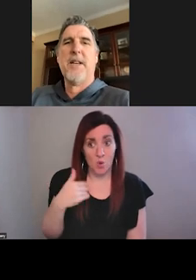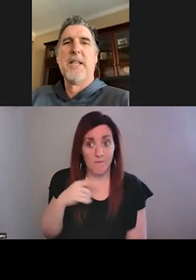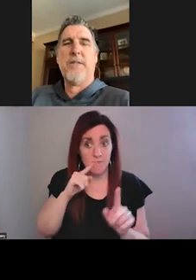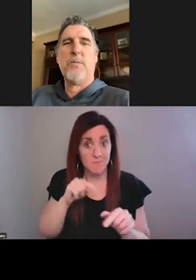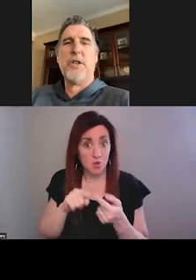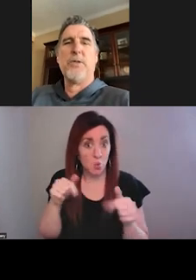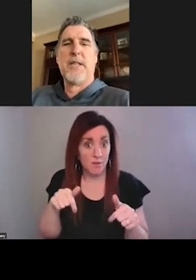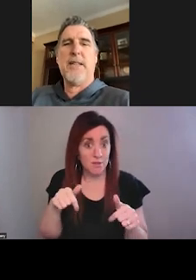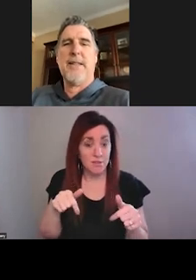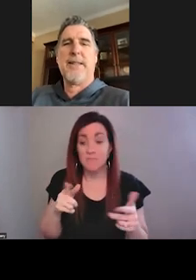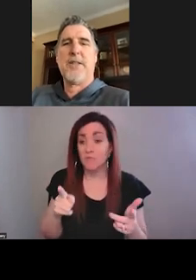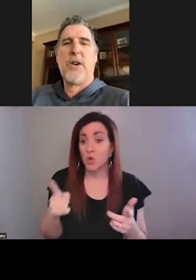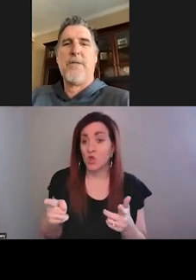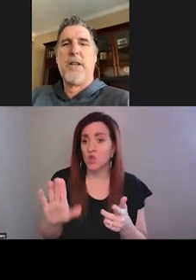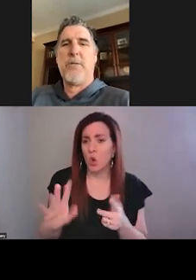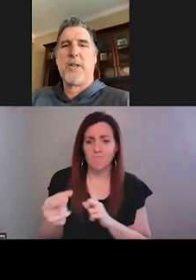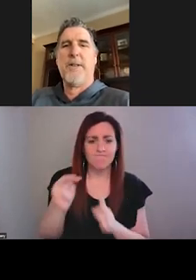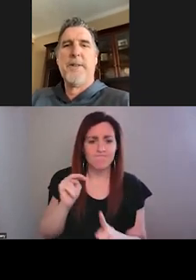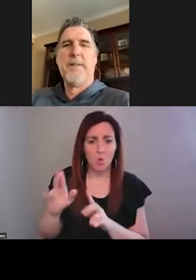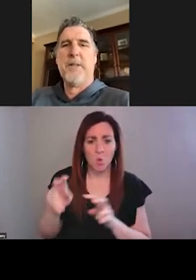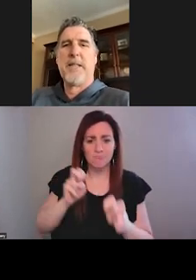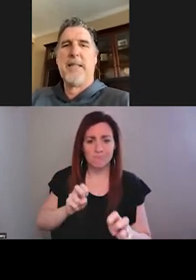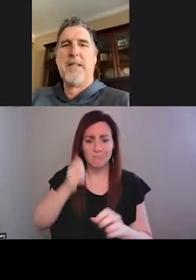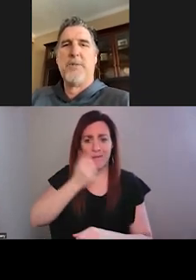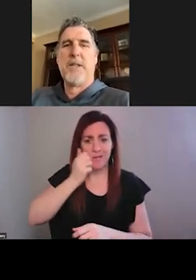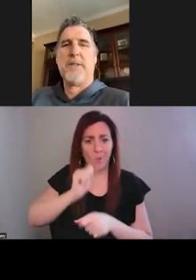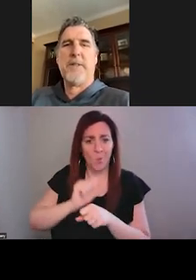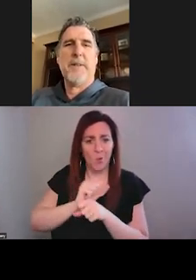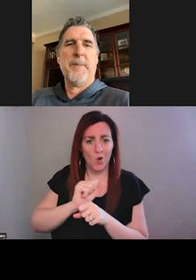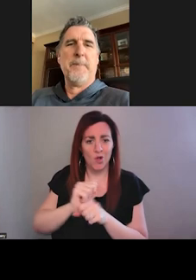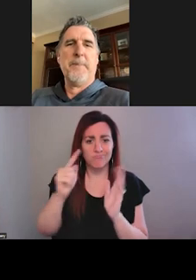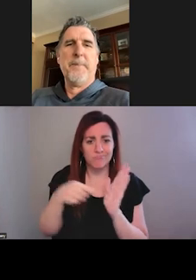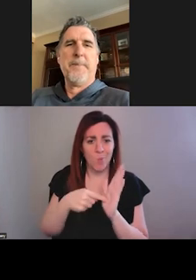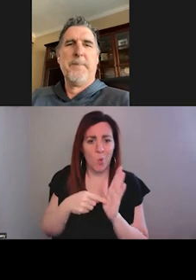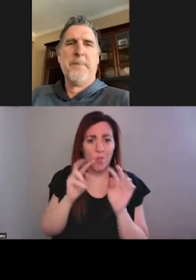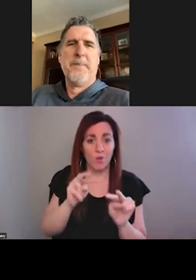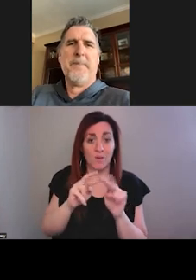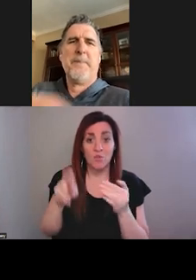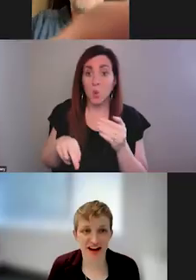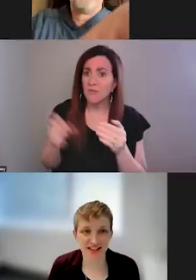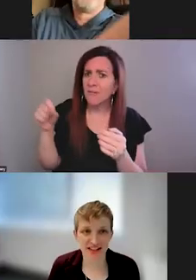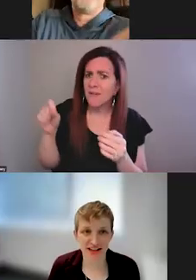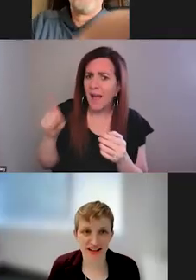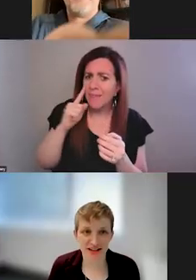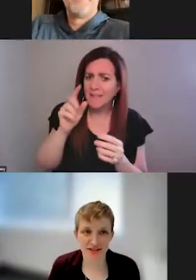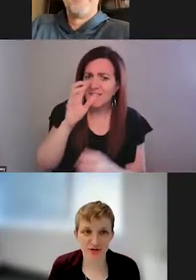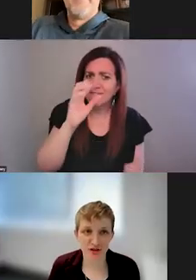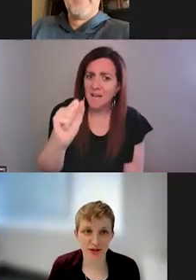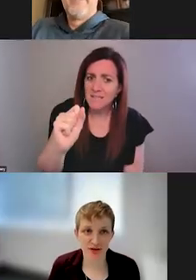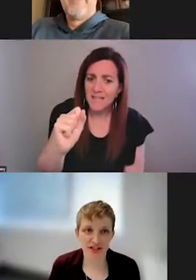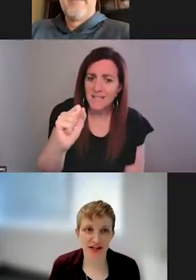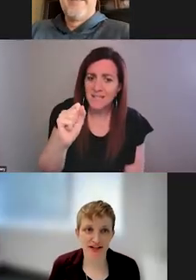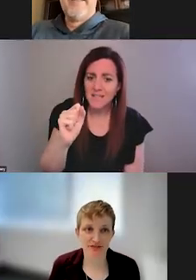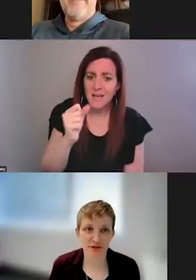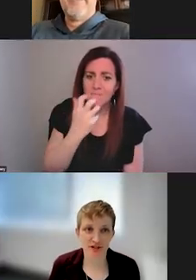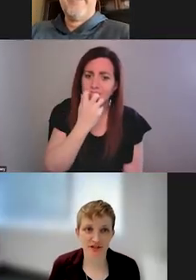to this, given where you sit, and this is your everyday work and looking at these results. Yeah, I think this is fascinating and just really